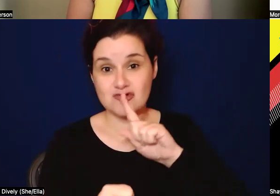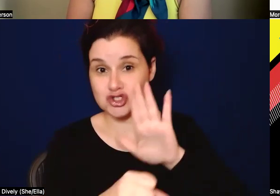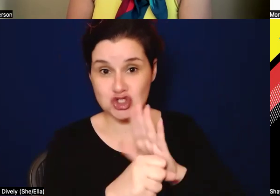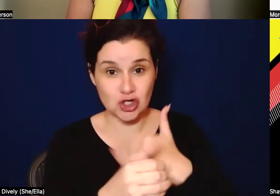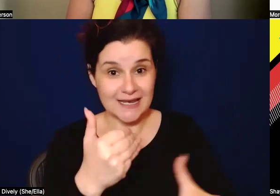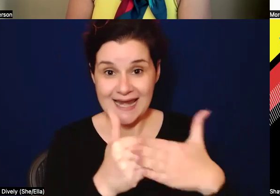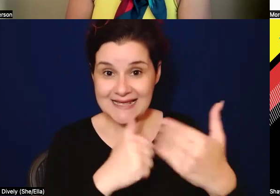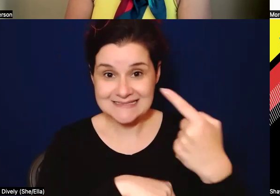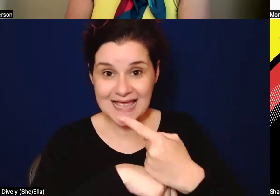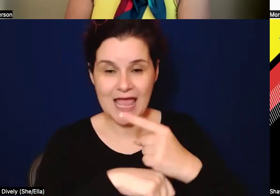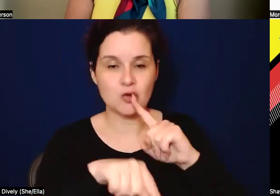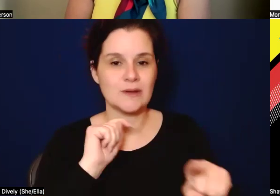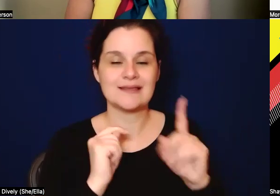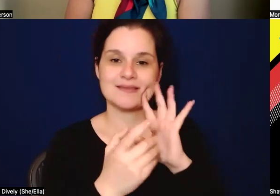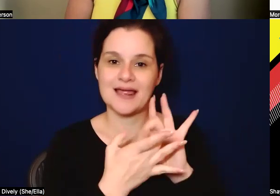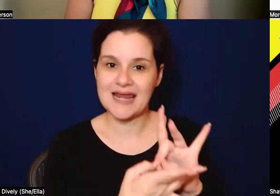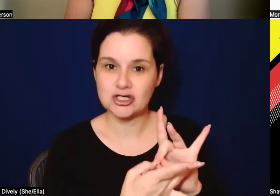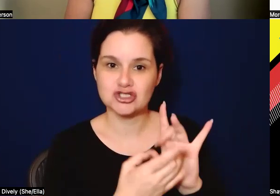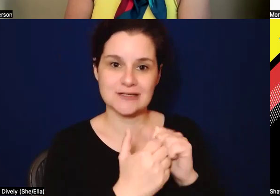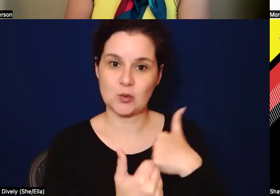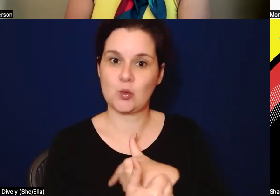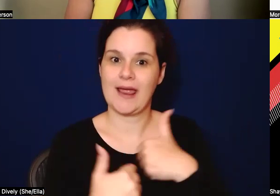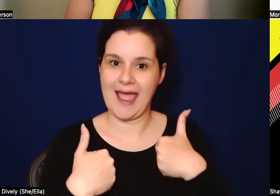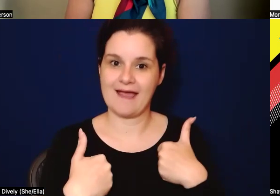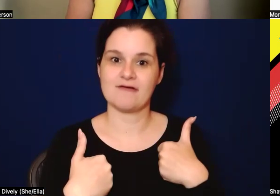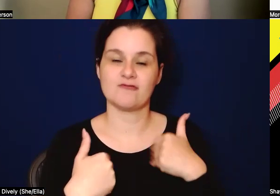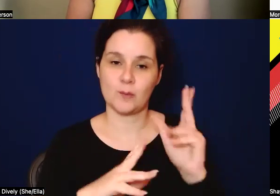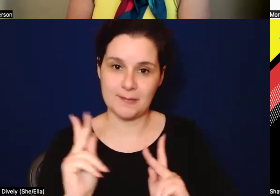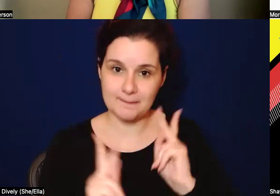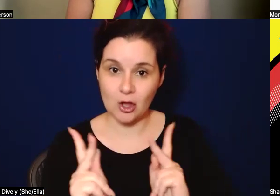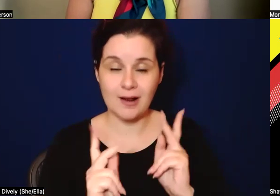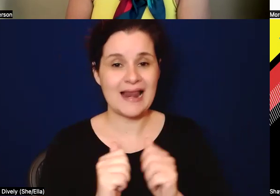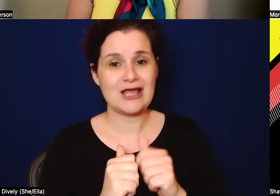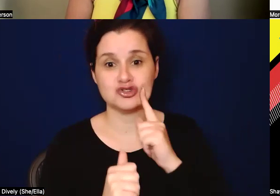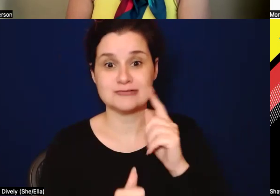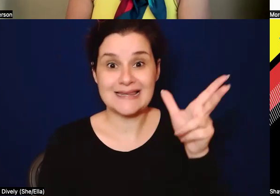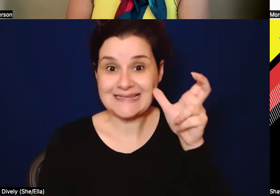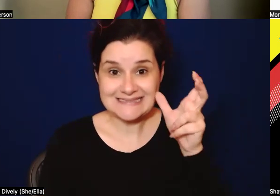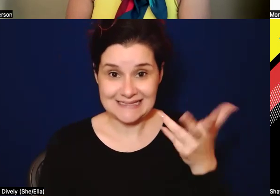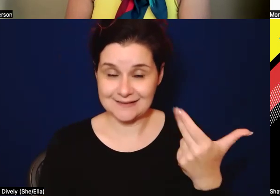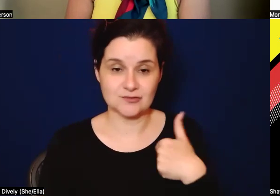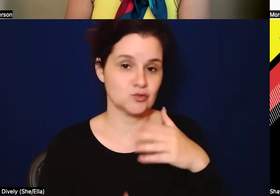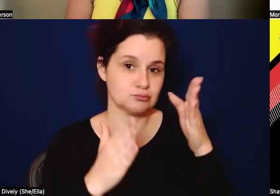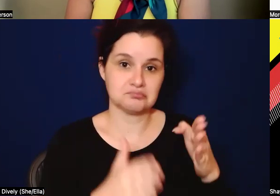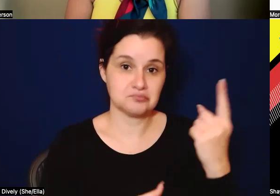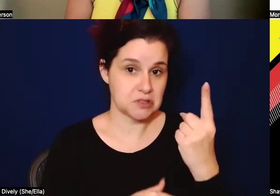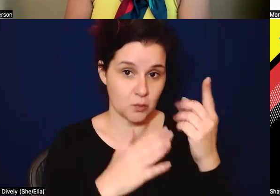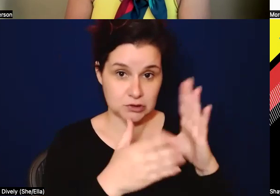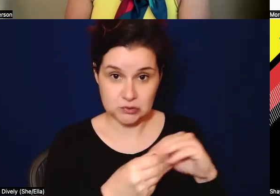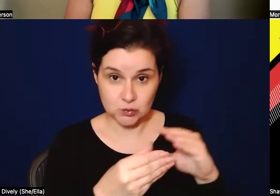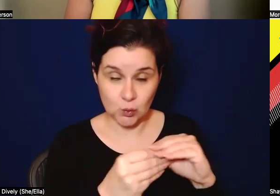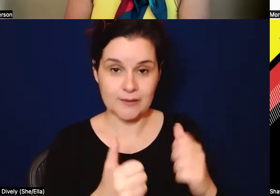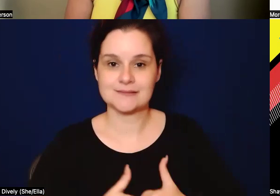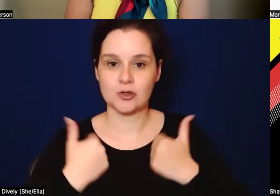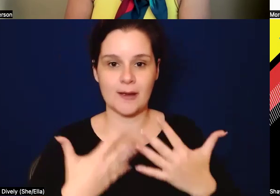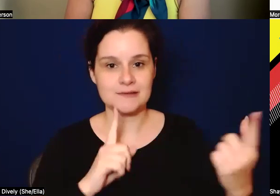just the connection, um, that we have with folks and even just listening, right. To someone's story. Sometimes survivors